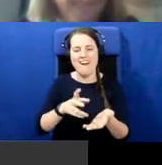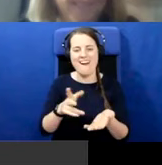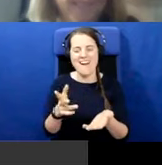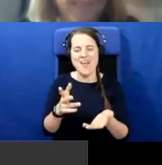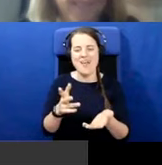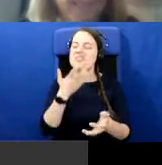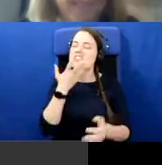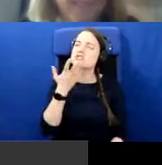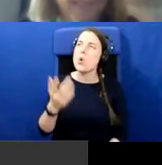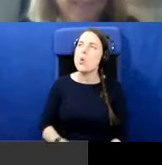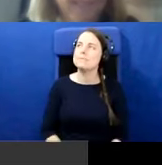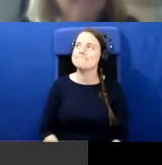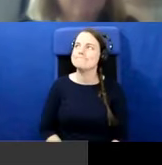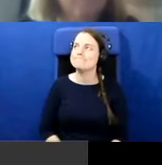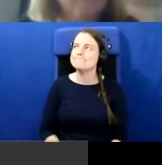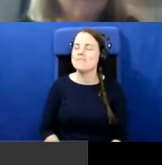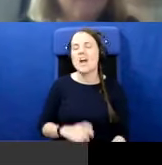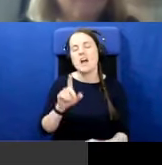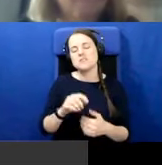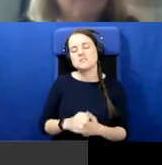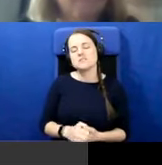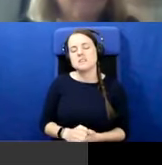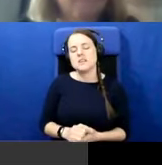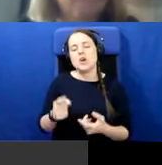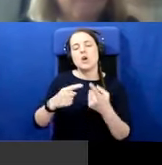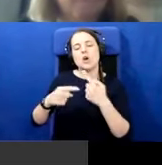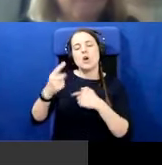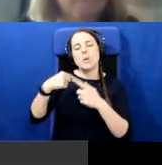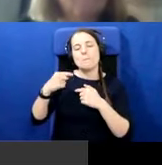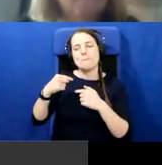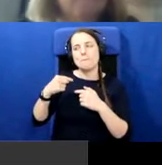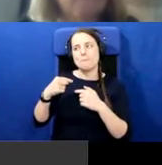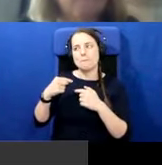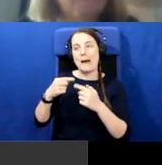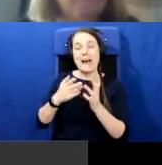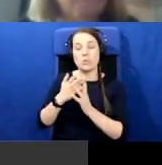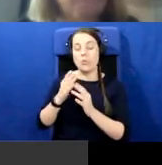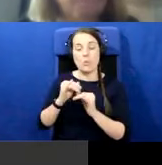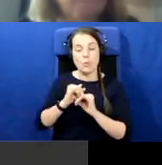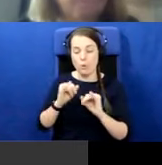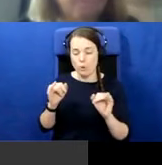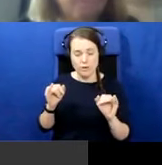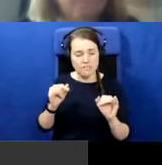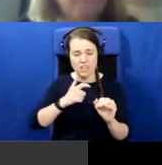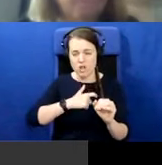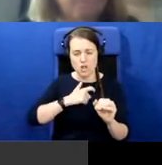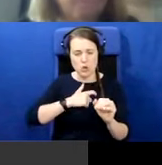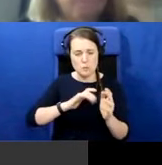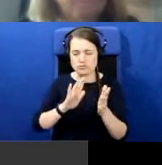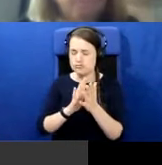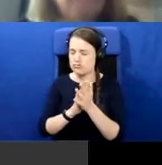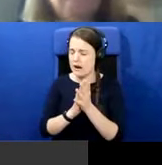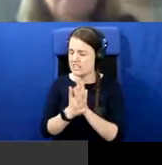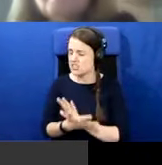um, you know, that going, the, going back over these, this awful human tragedy, just is,